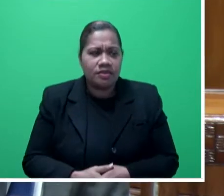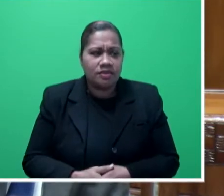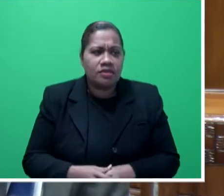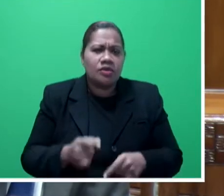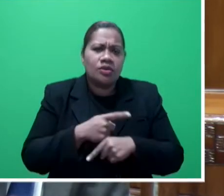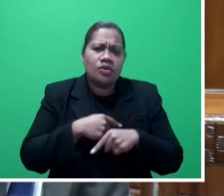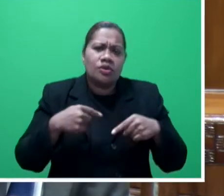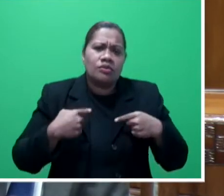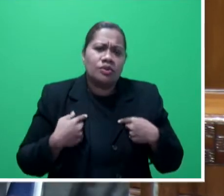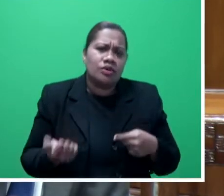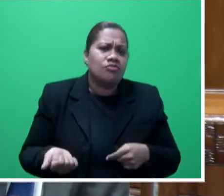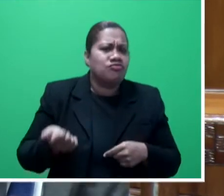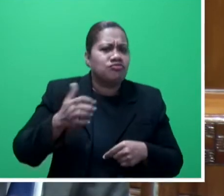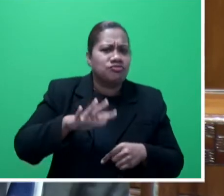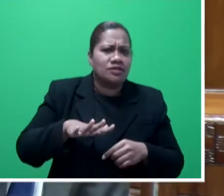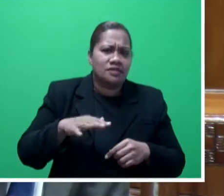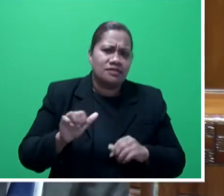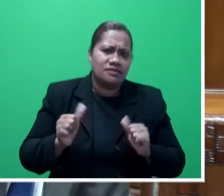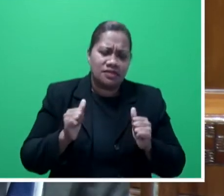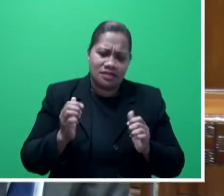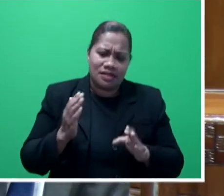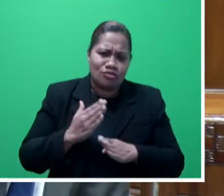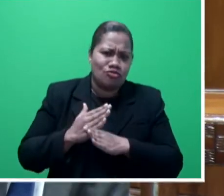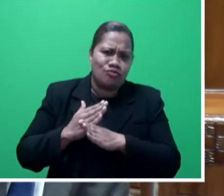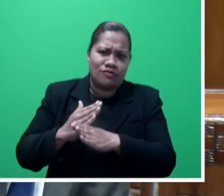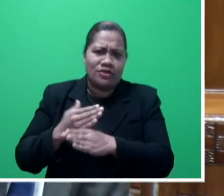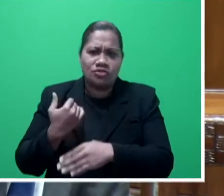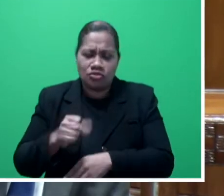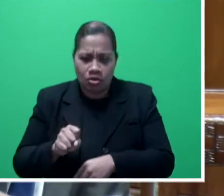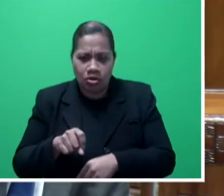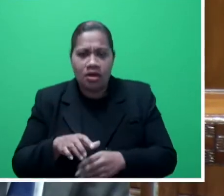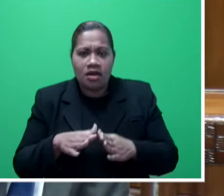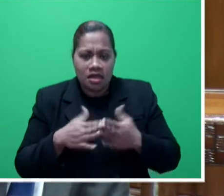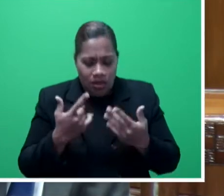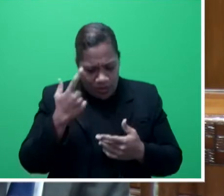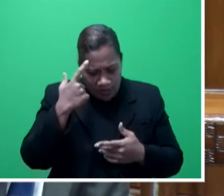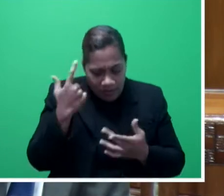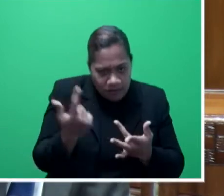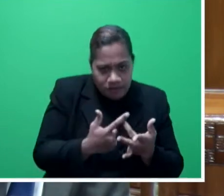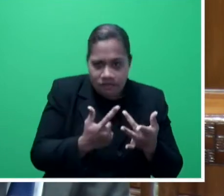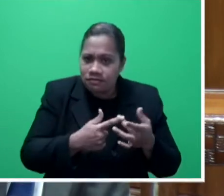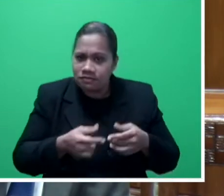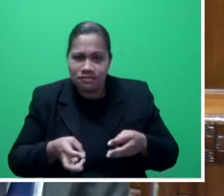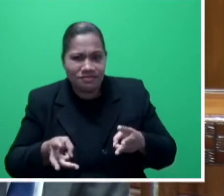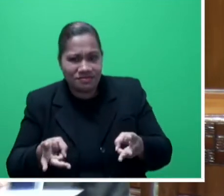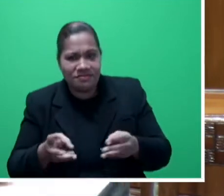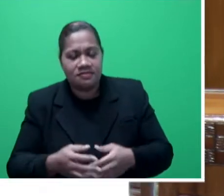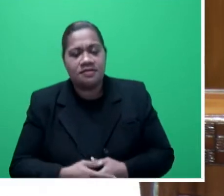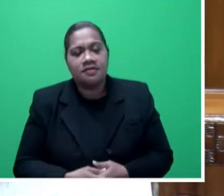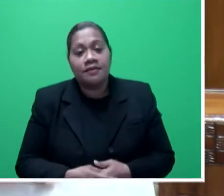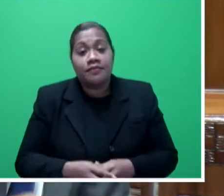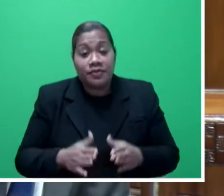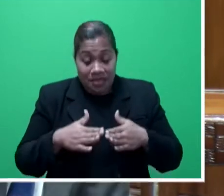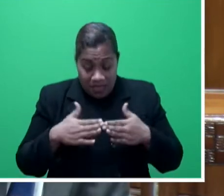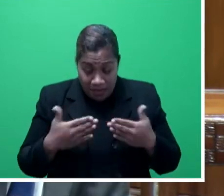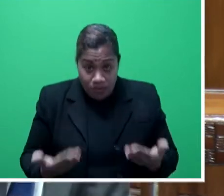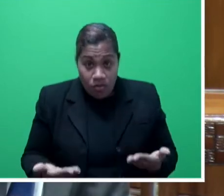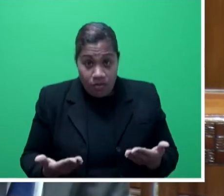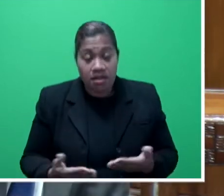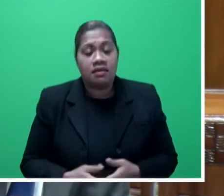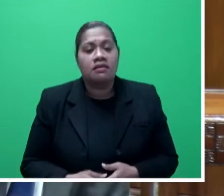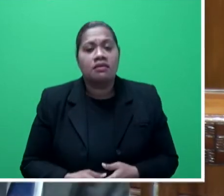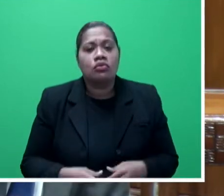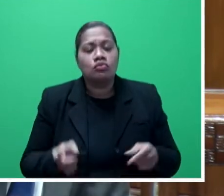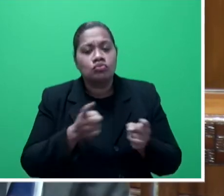prevention, we now have to mitigate, these are mitigating measures. Having said, Mr. Speaker said, at the moment, at the moment,